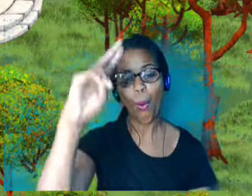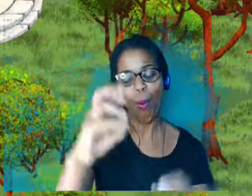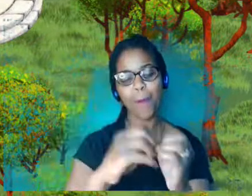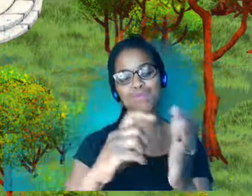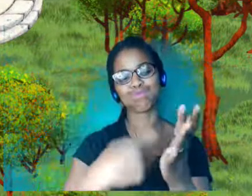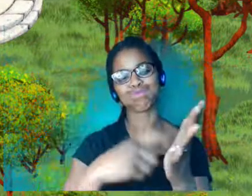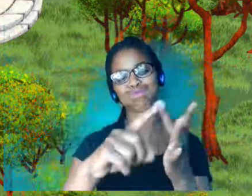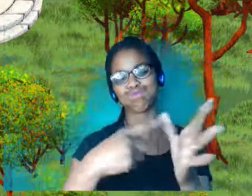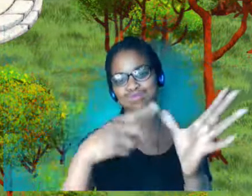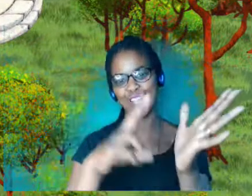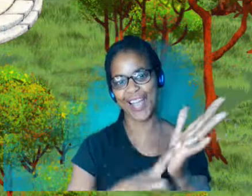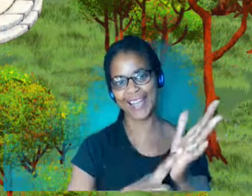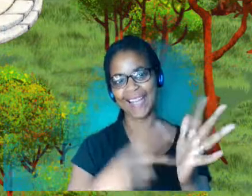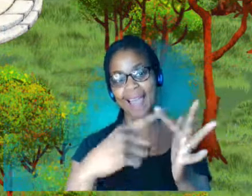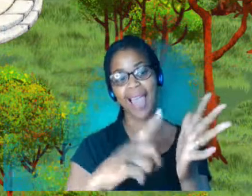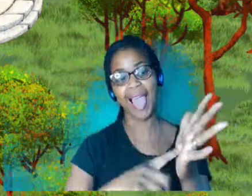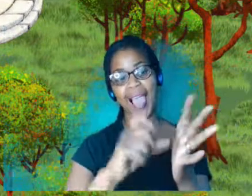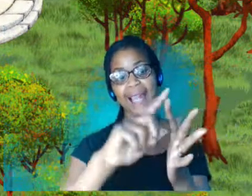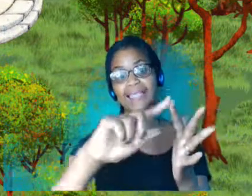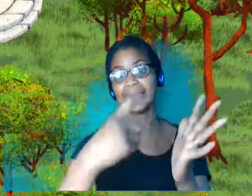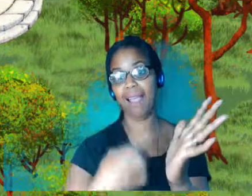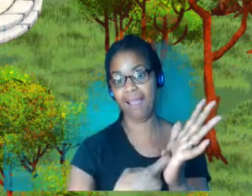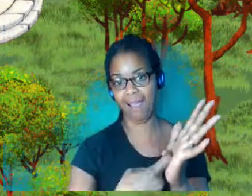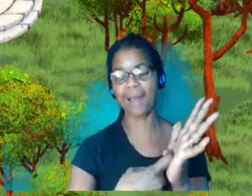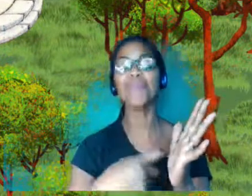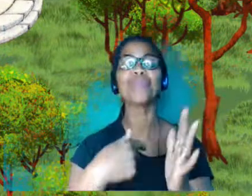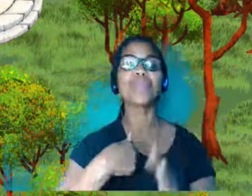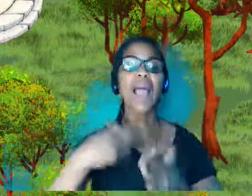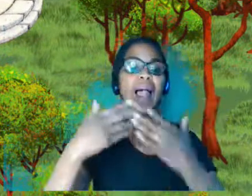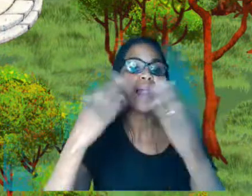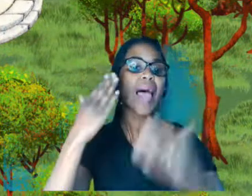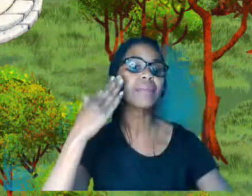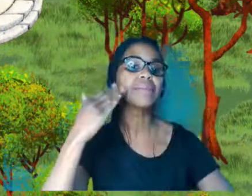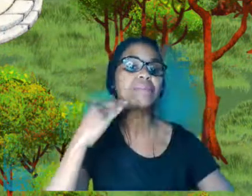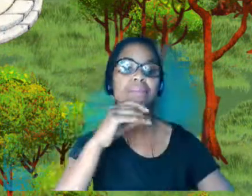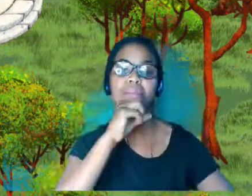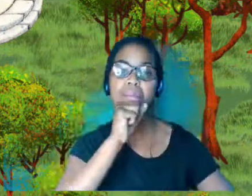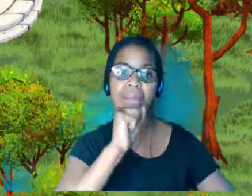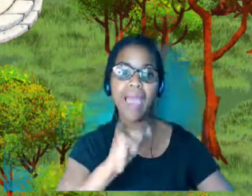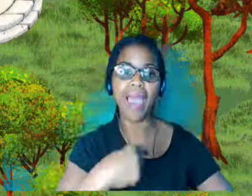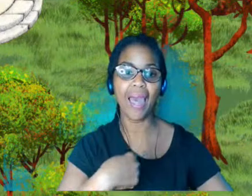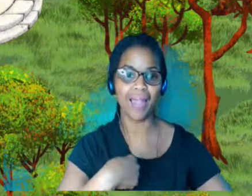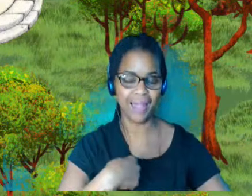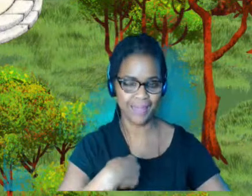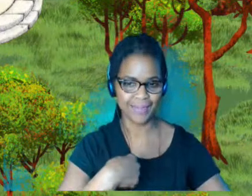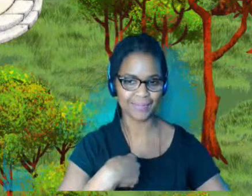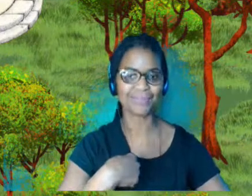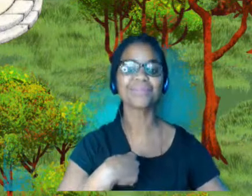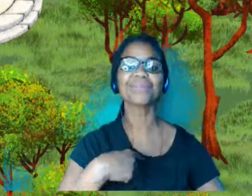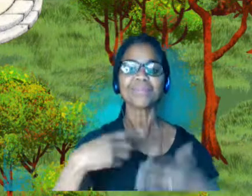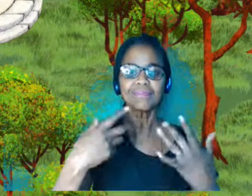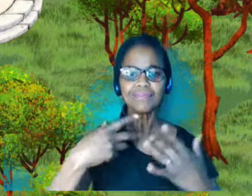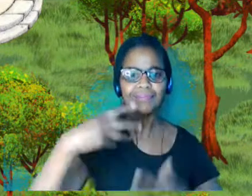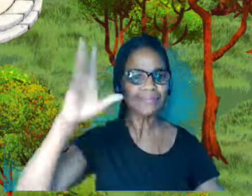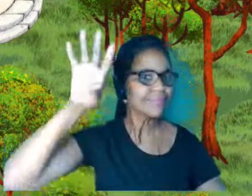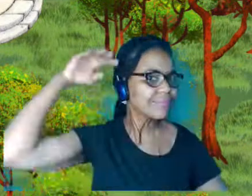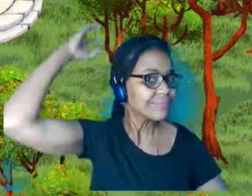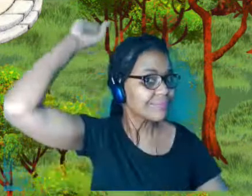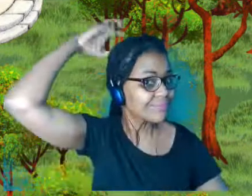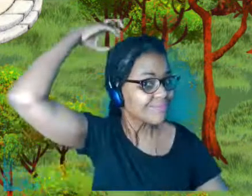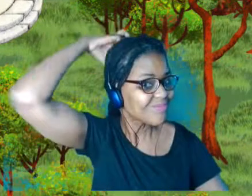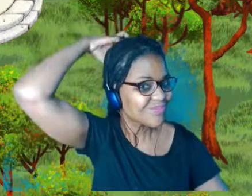a light skinned Asian male with a bit of a top bun and a mustache,